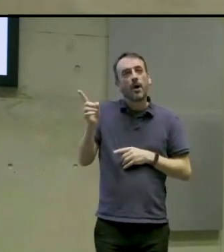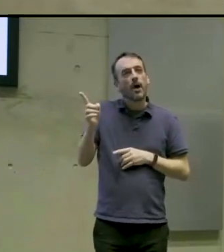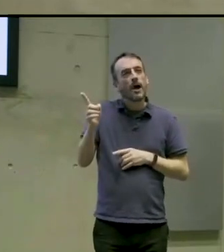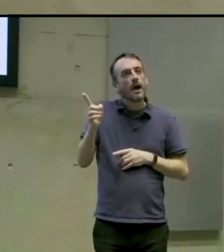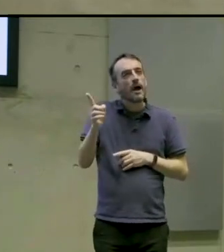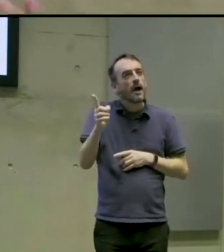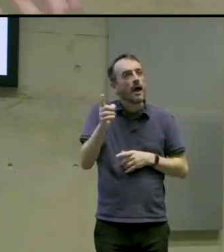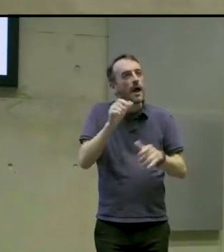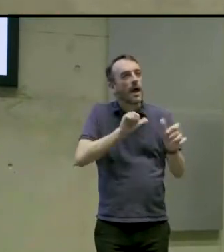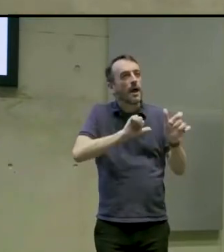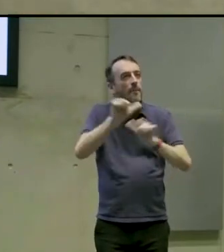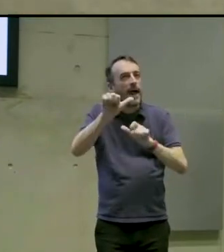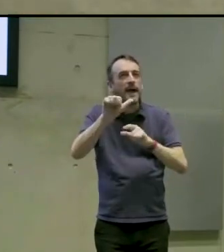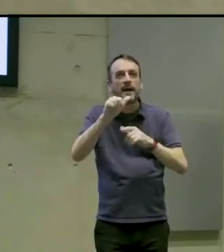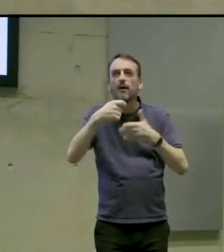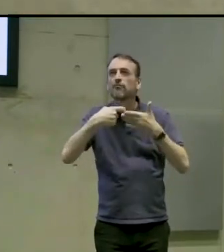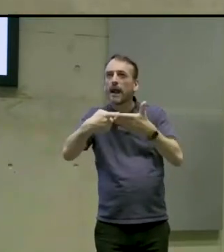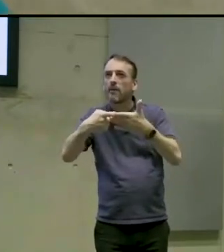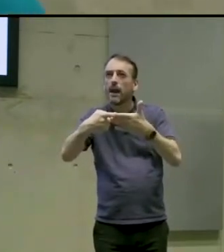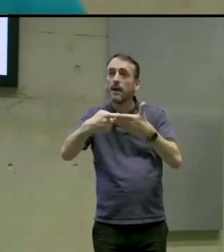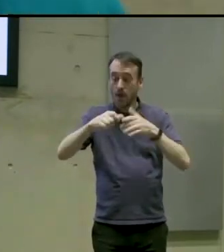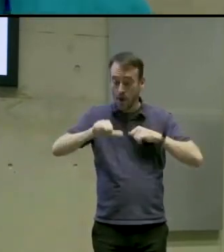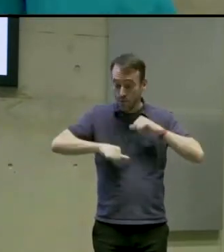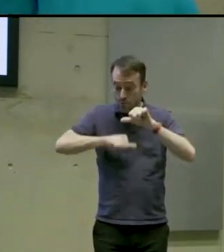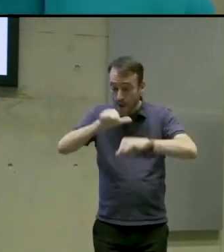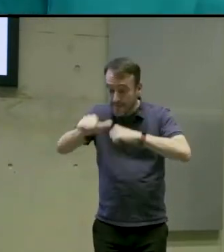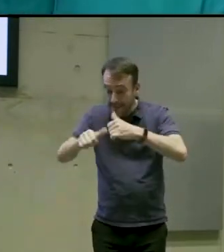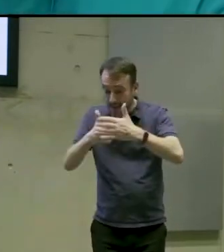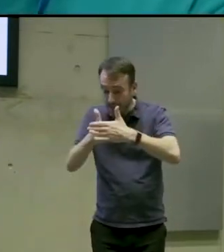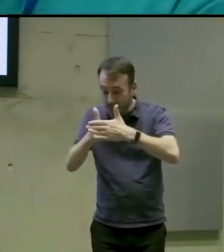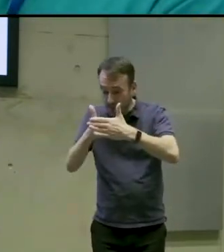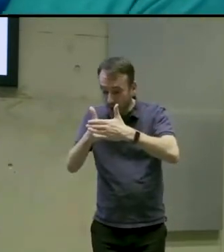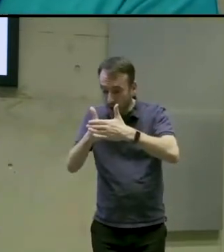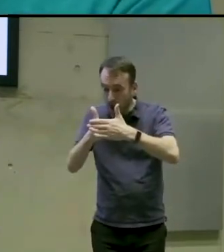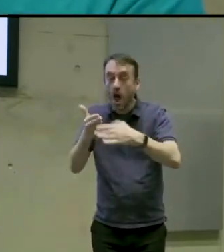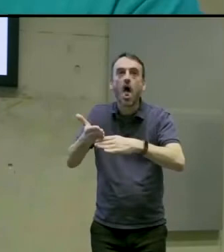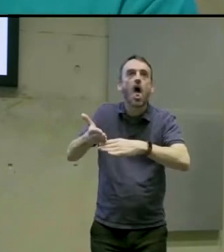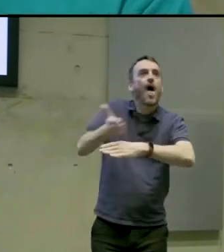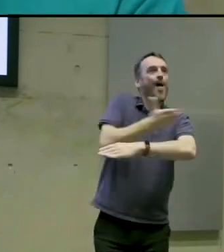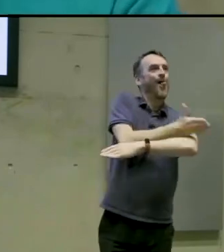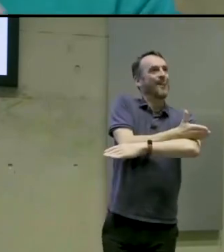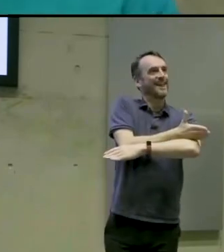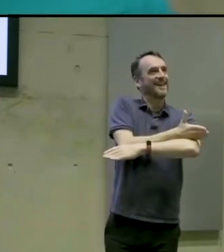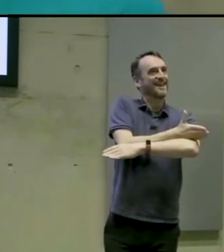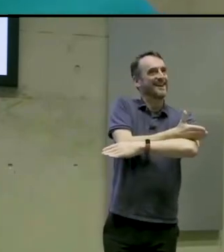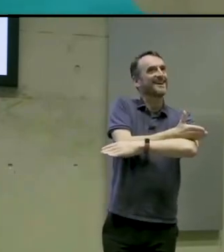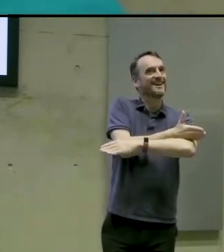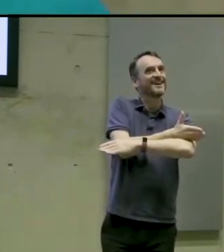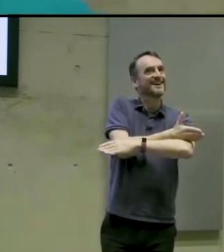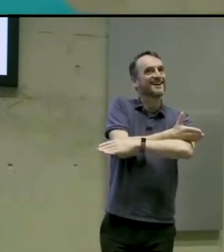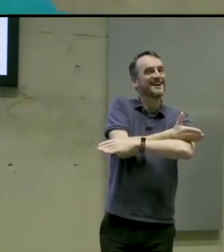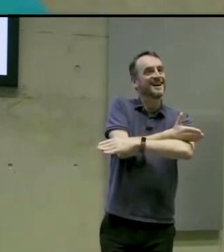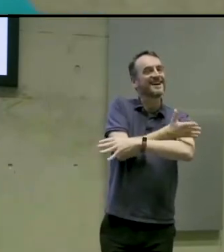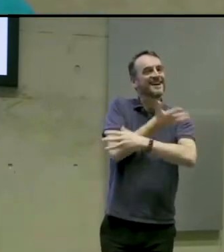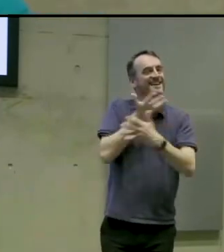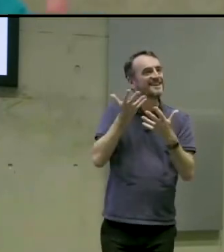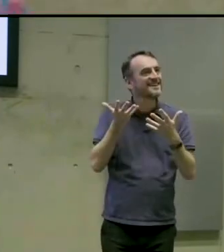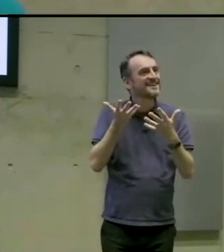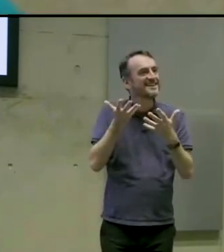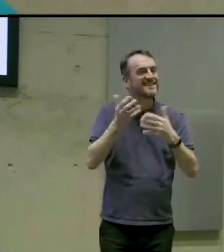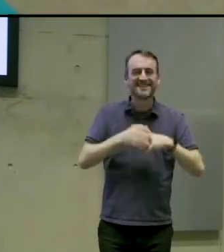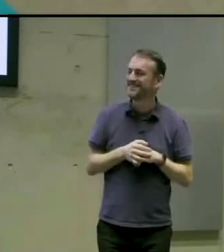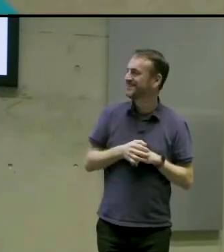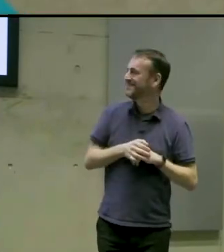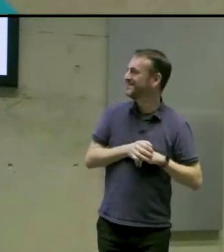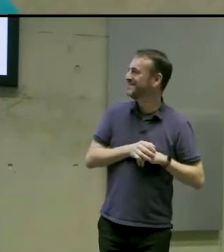it's a lot harder to start looking into this when the whole narrative is written and